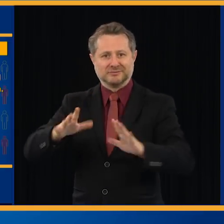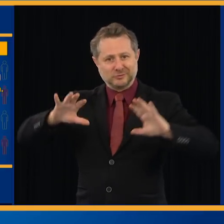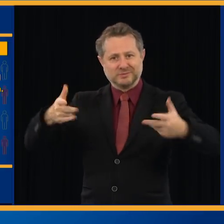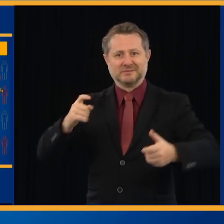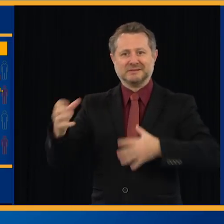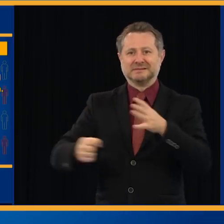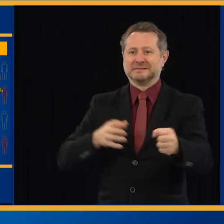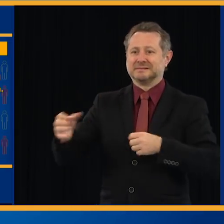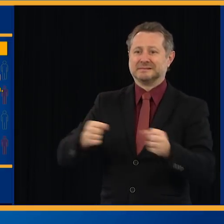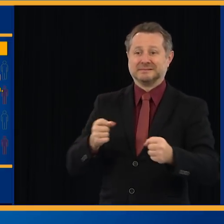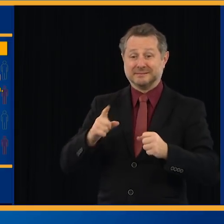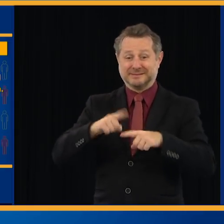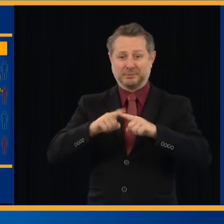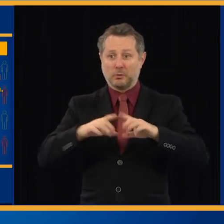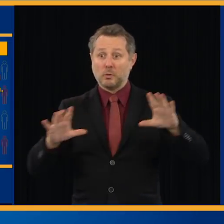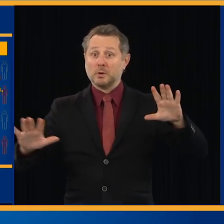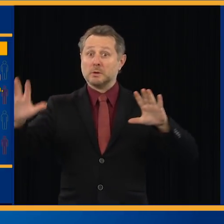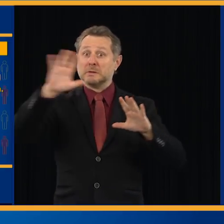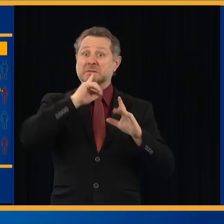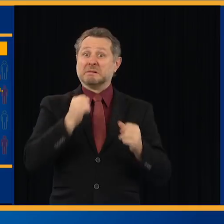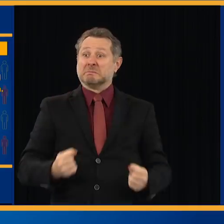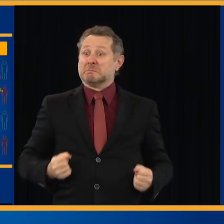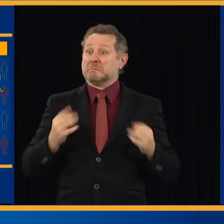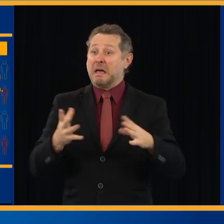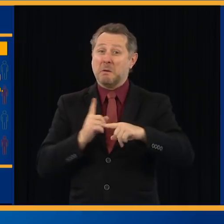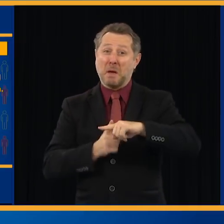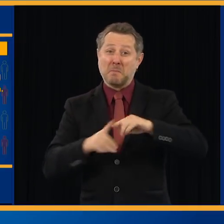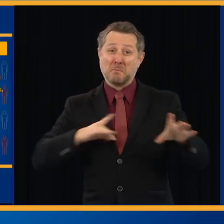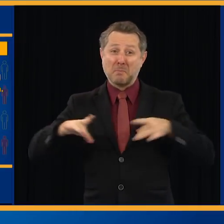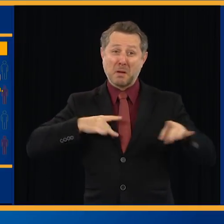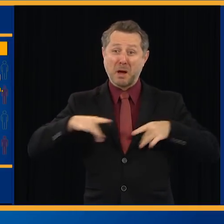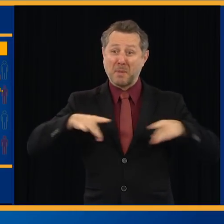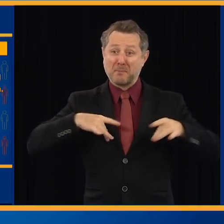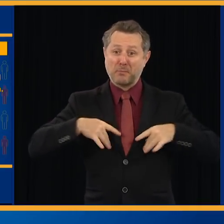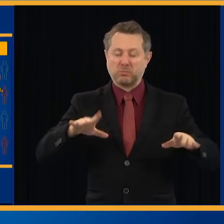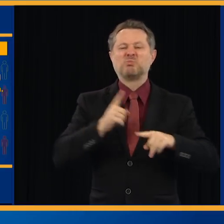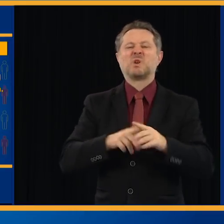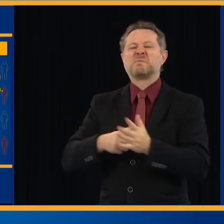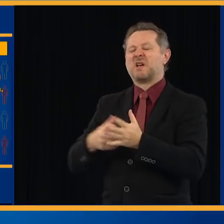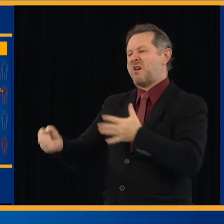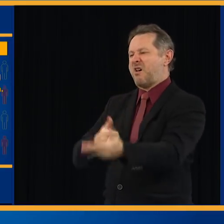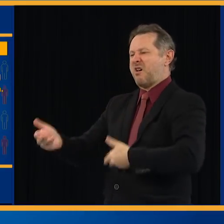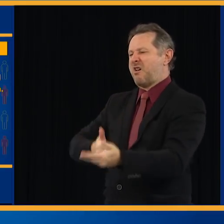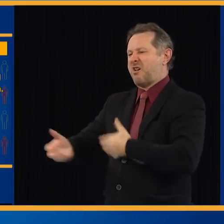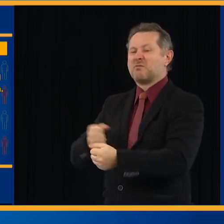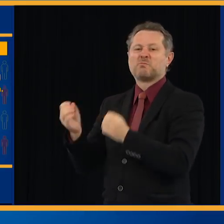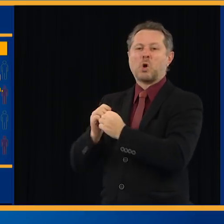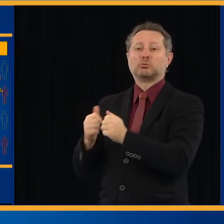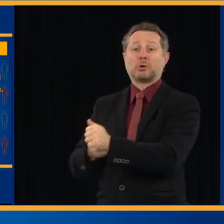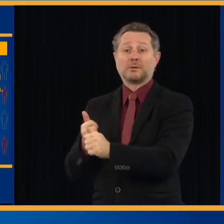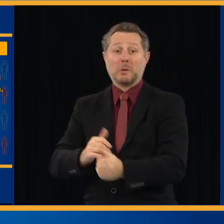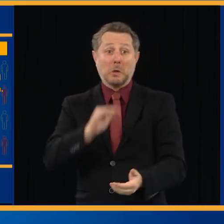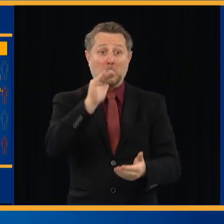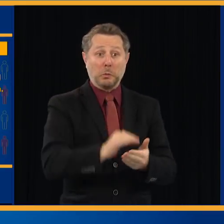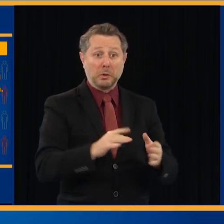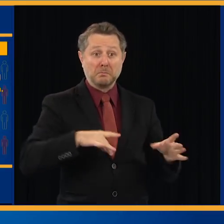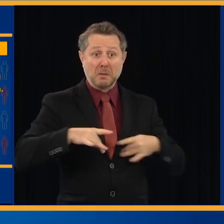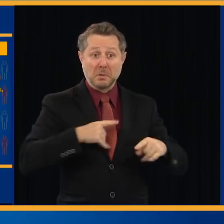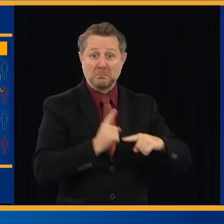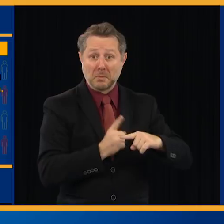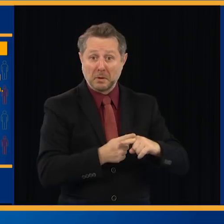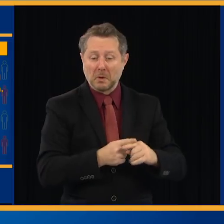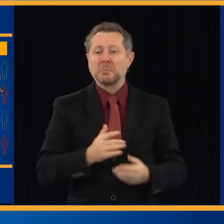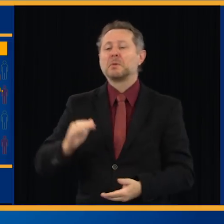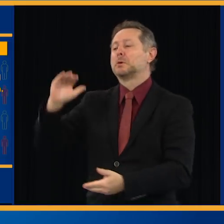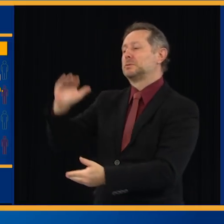The more people test positive, the more tracers. The less people test positive, the less tracers you need. So these